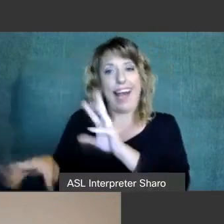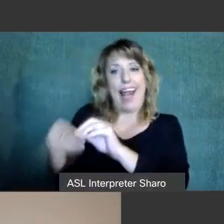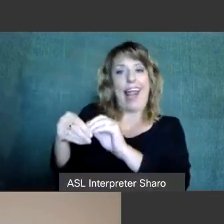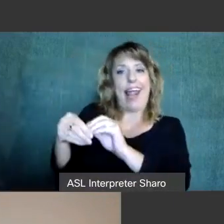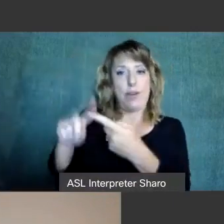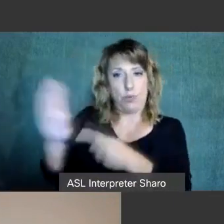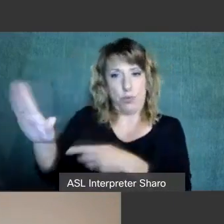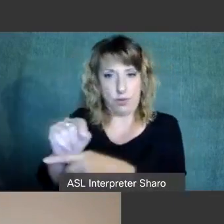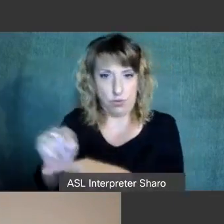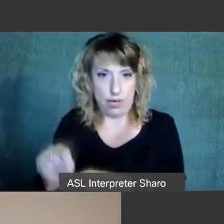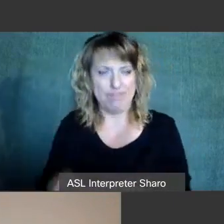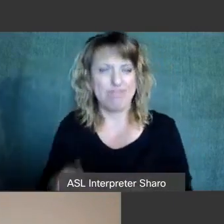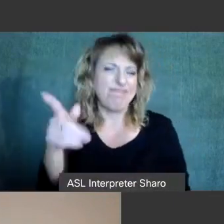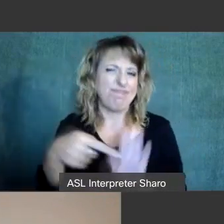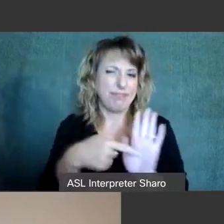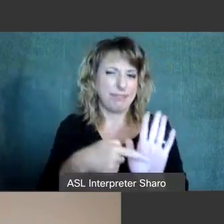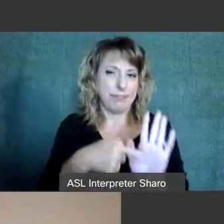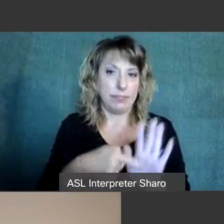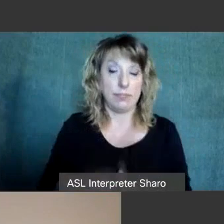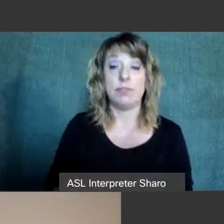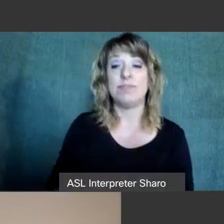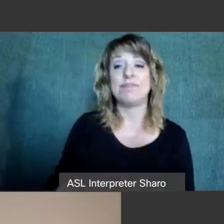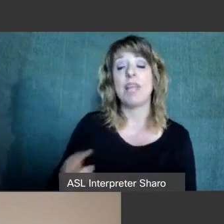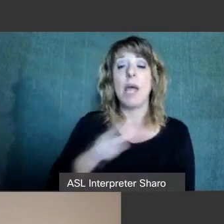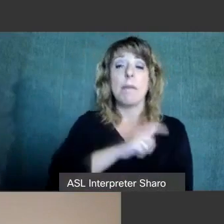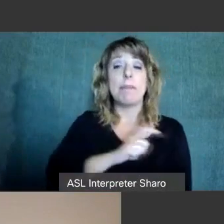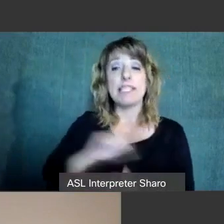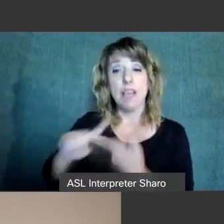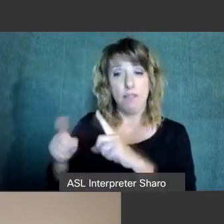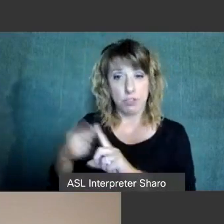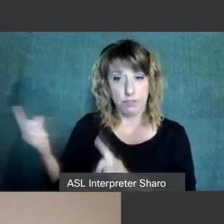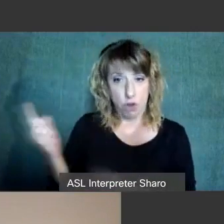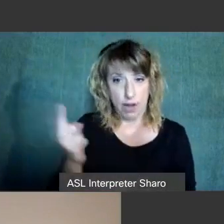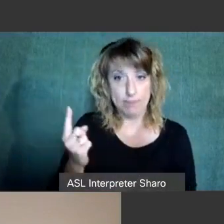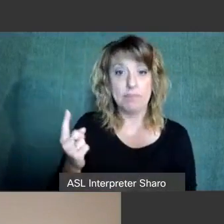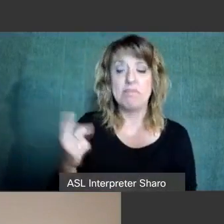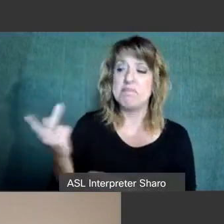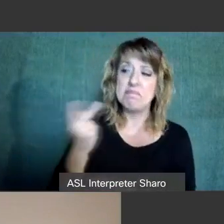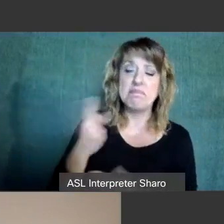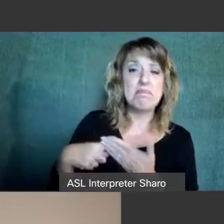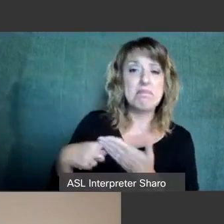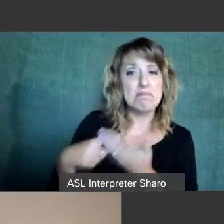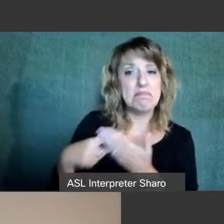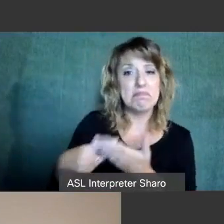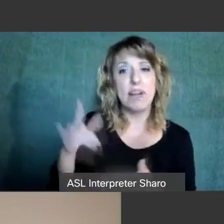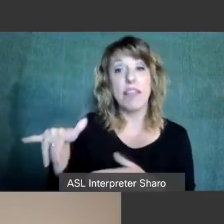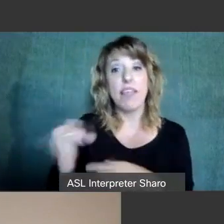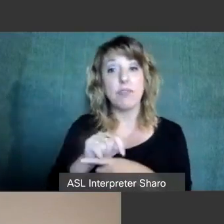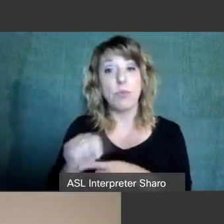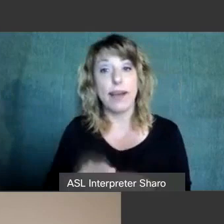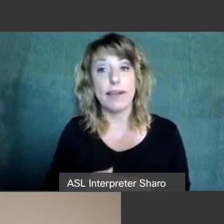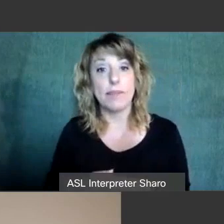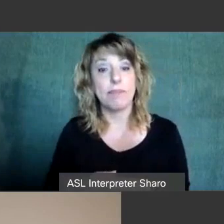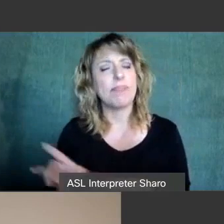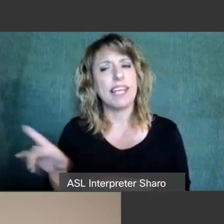perfect example would be a friend of mine, a police officer friend of mine, when we were having a discussion about this training. He